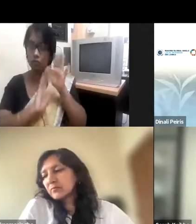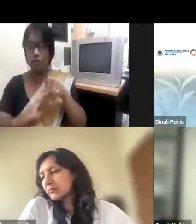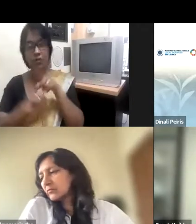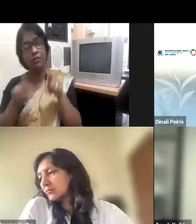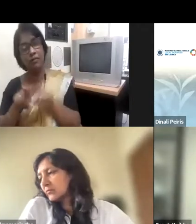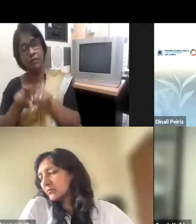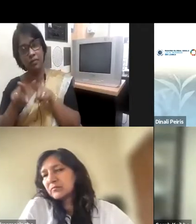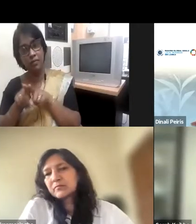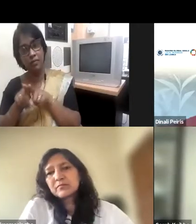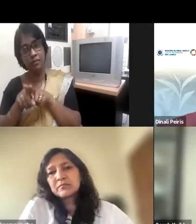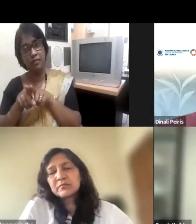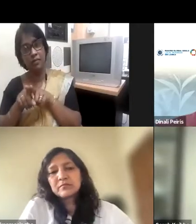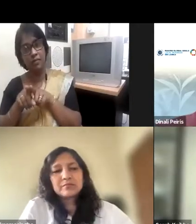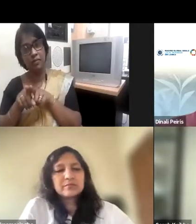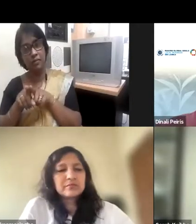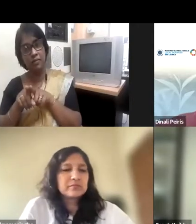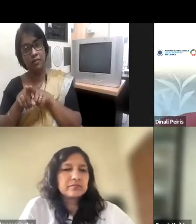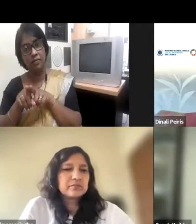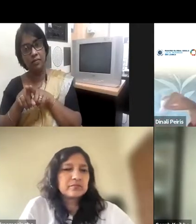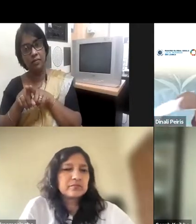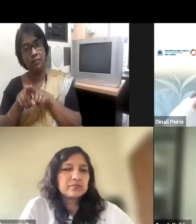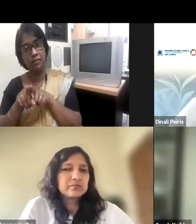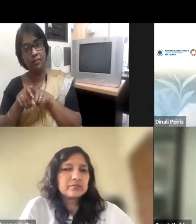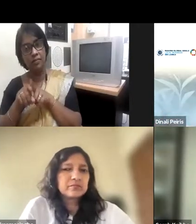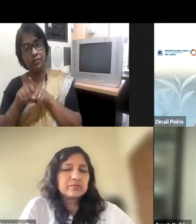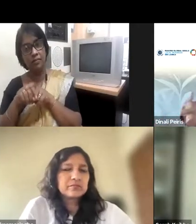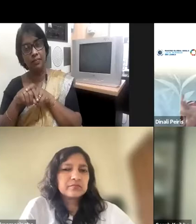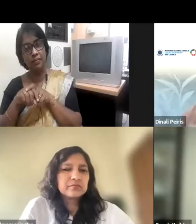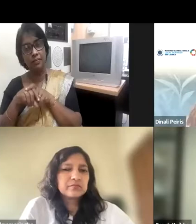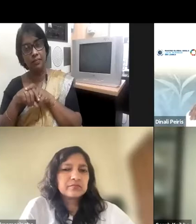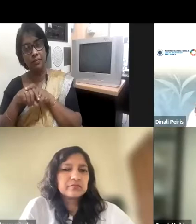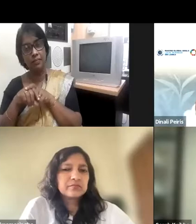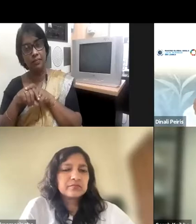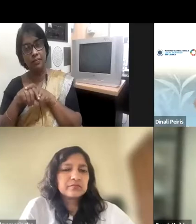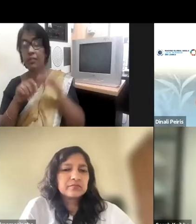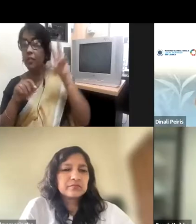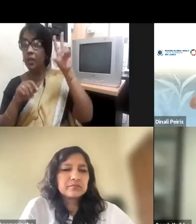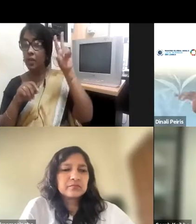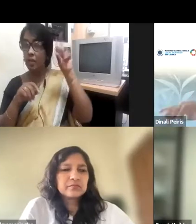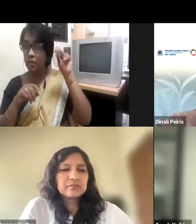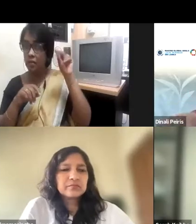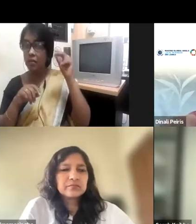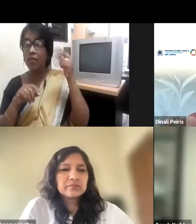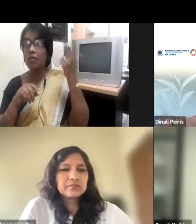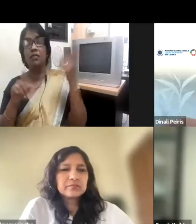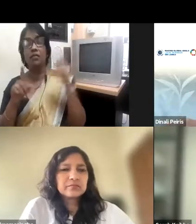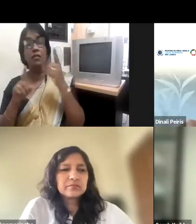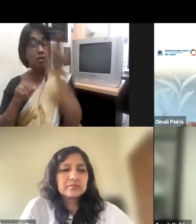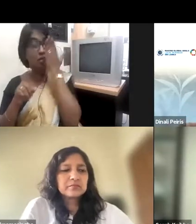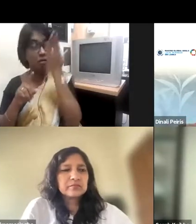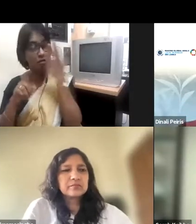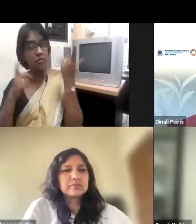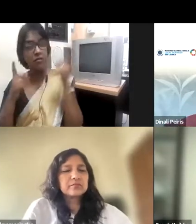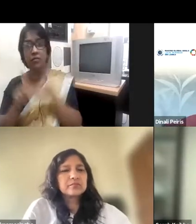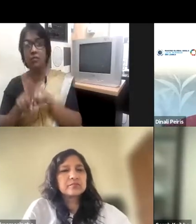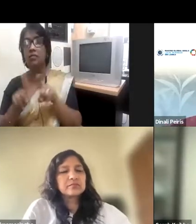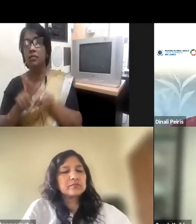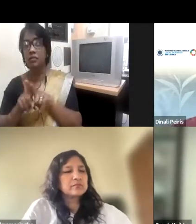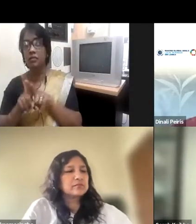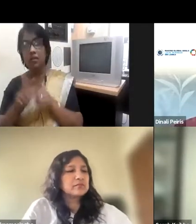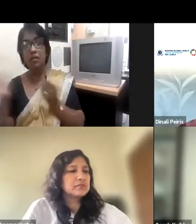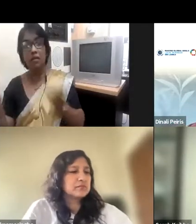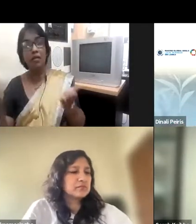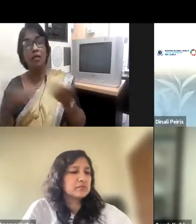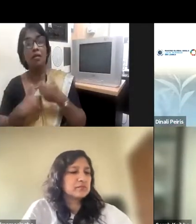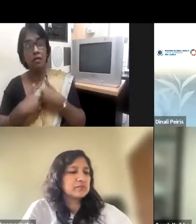indicators and metrics can also play a really important role in just institutionalizing the change that we need to see happen and